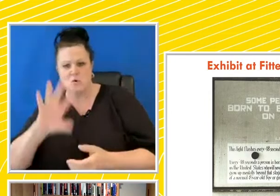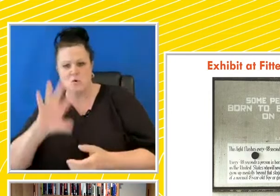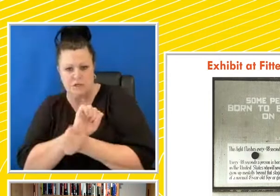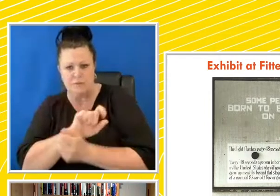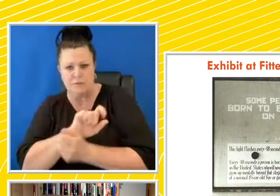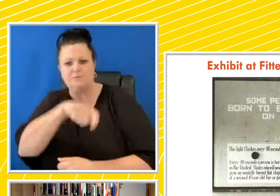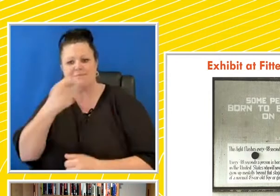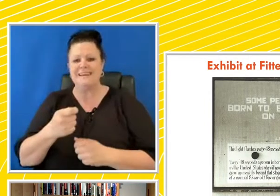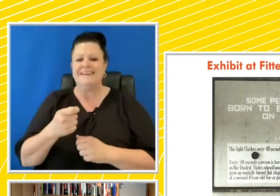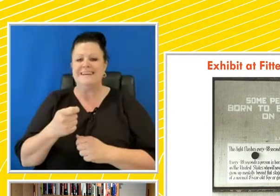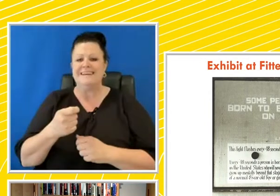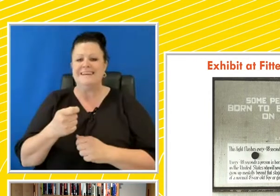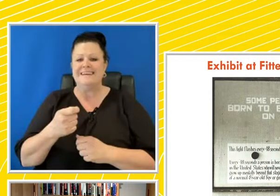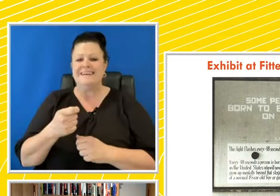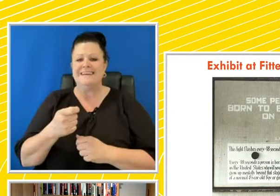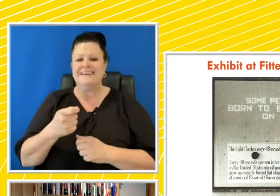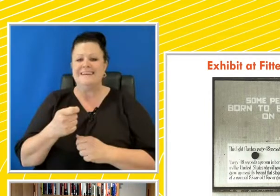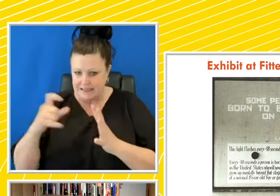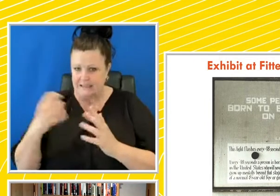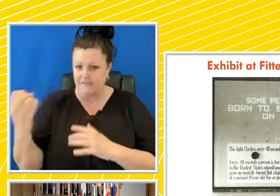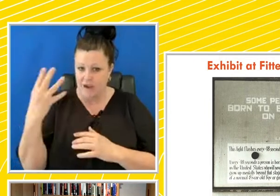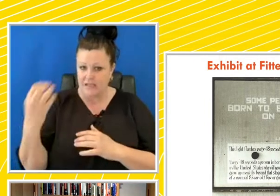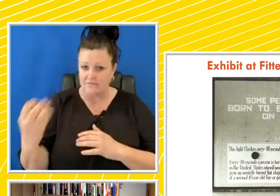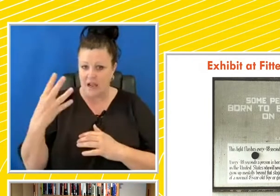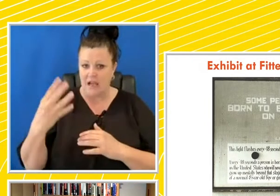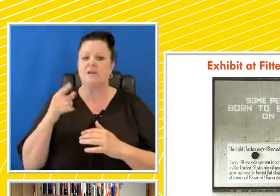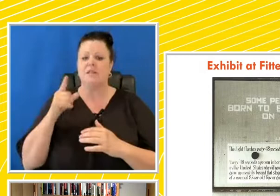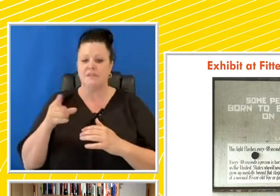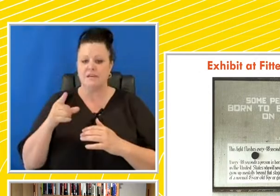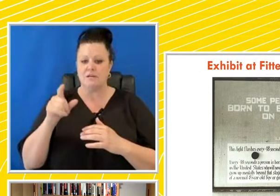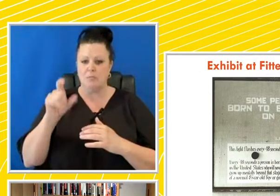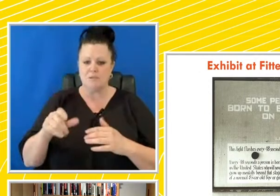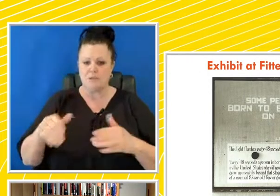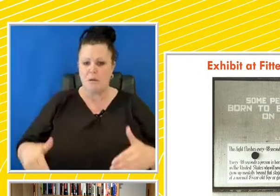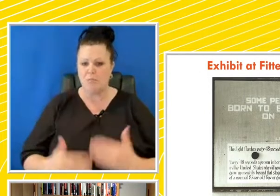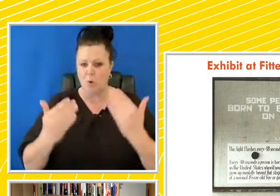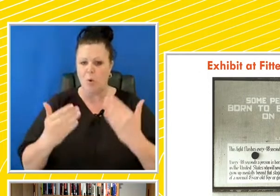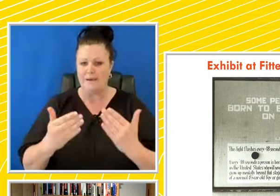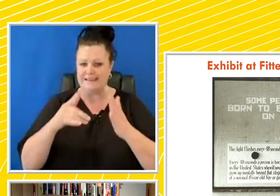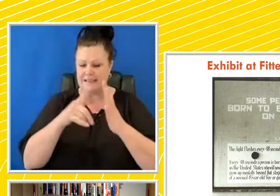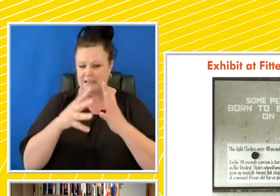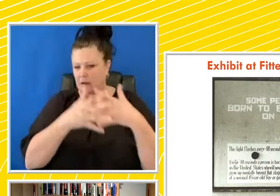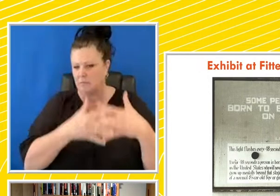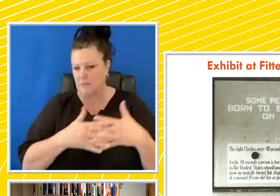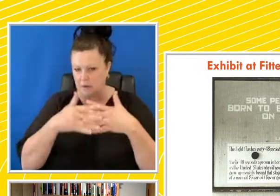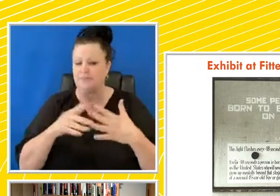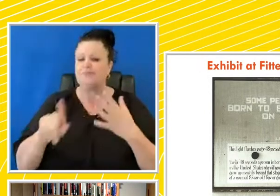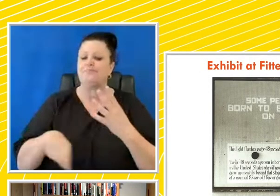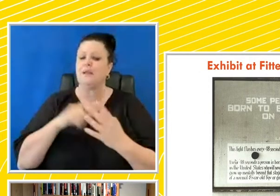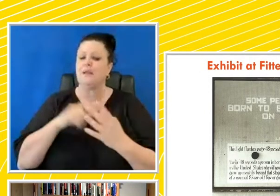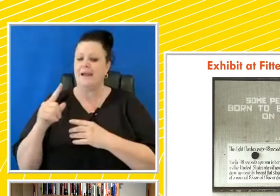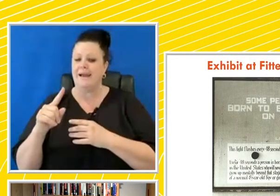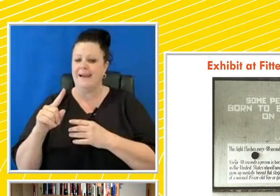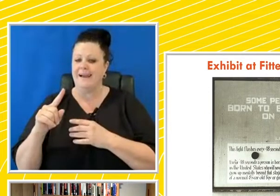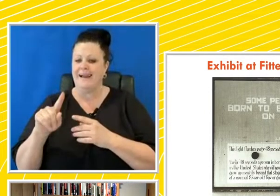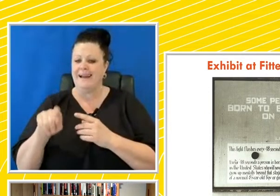Every 16 seconds, a person is born in the United States. And this light flashes every seven and a half minutes. So look at the big time